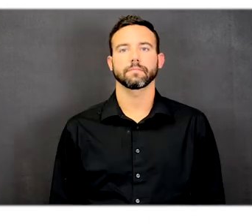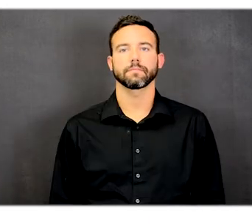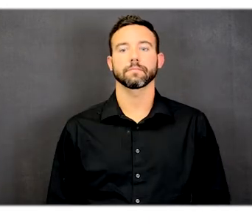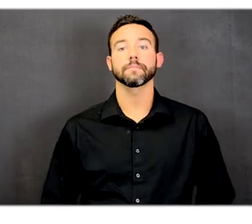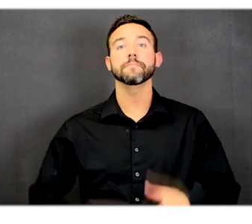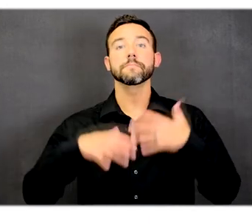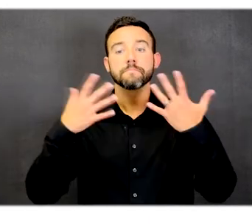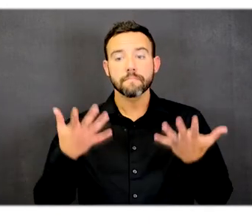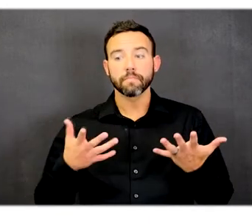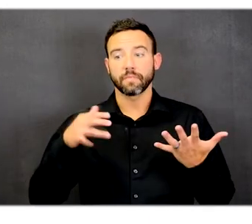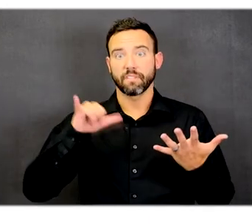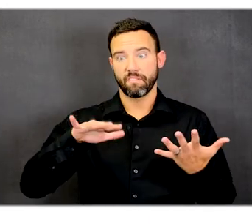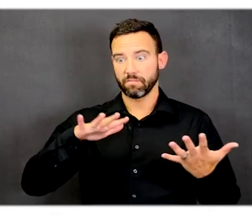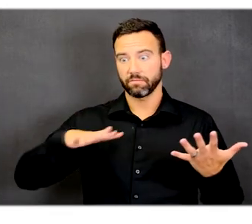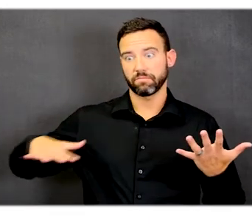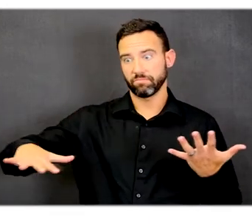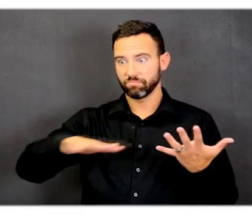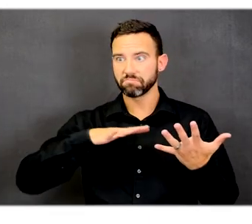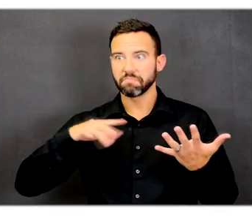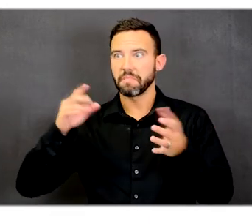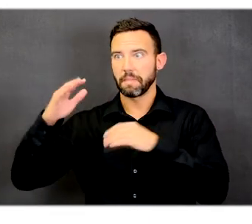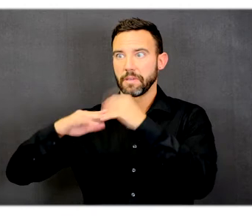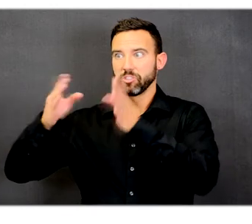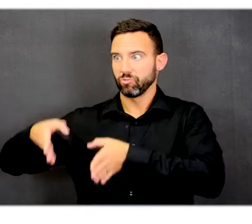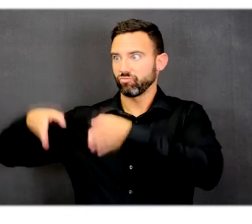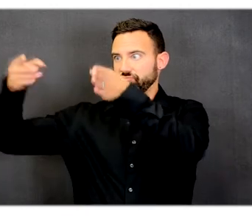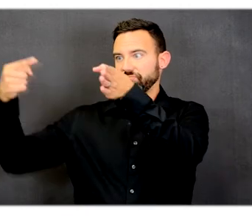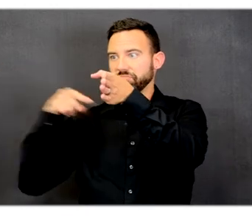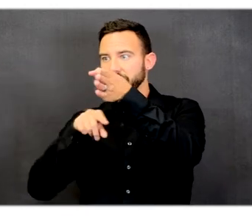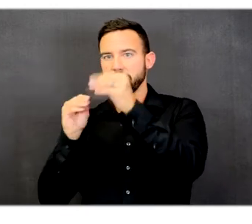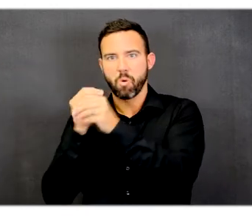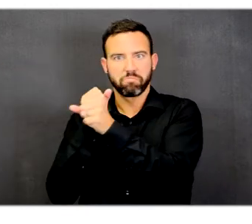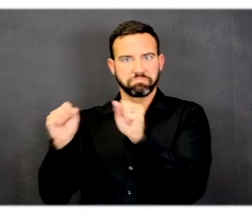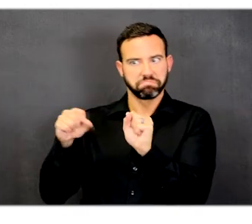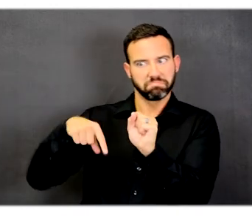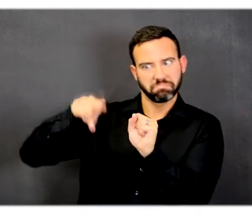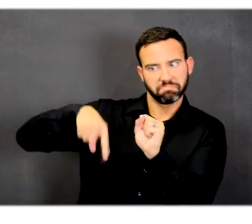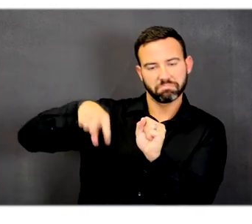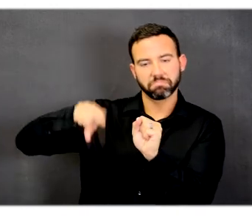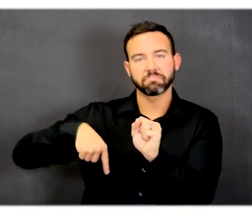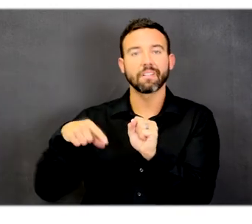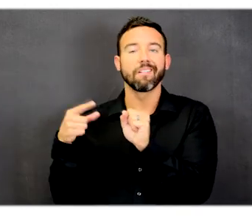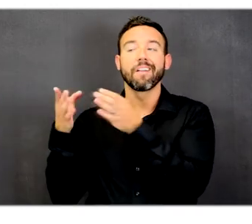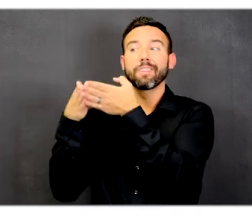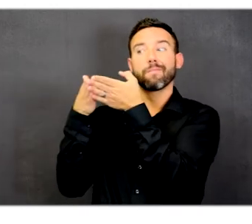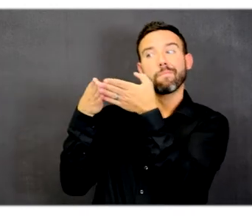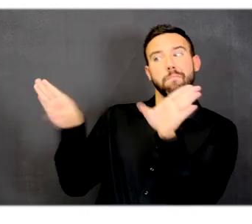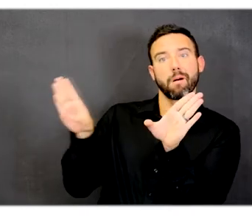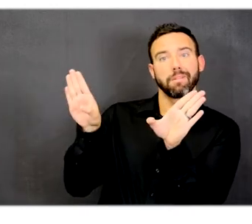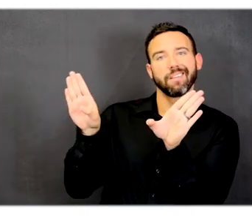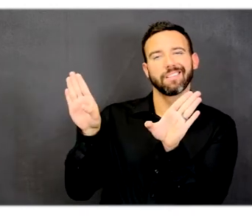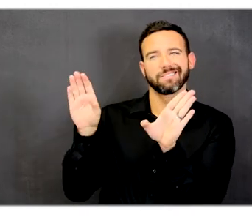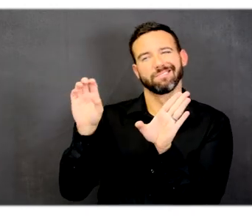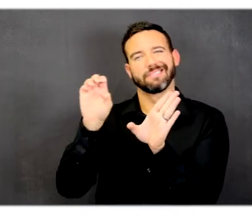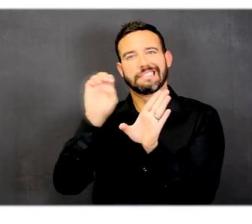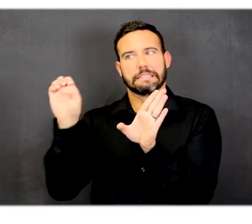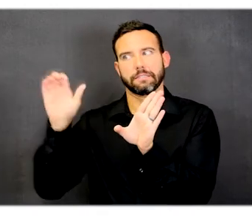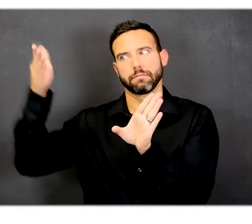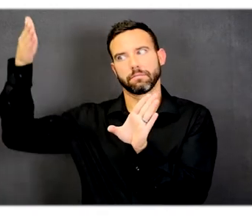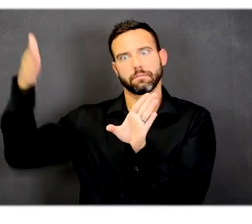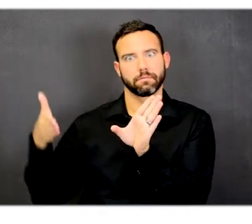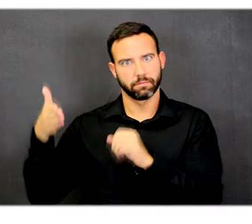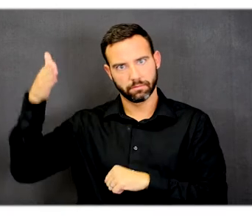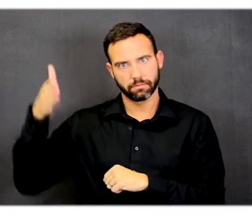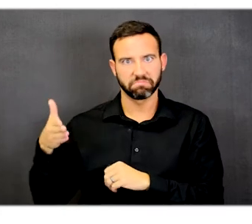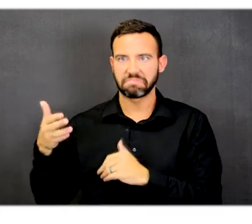It is also on the secure side of the building. The public side is to the east of the office building and